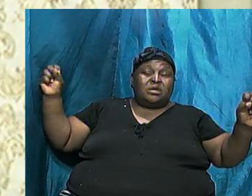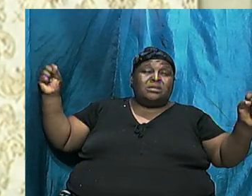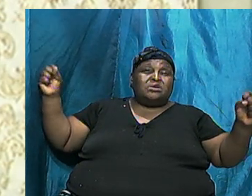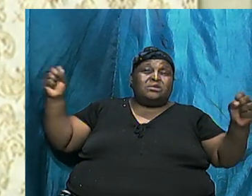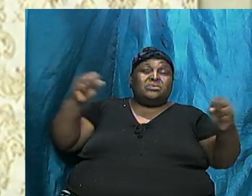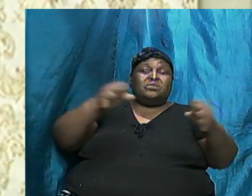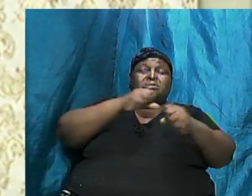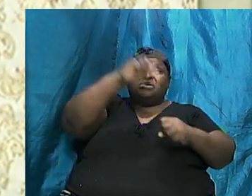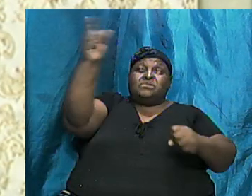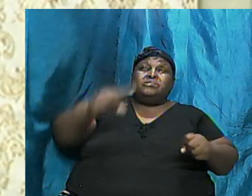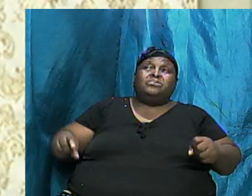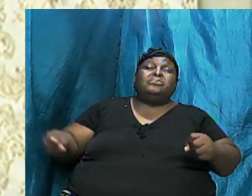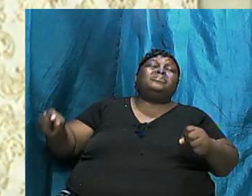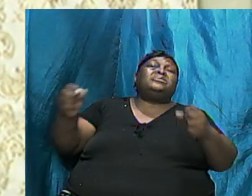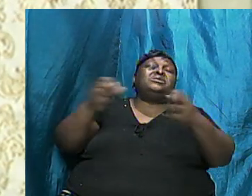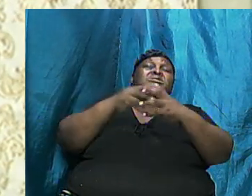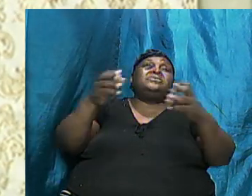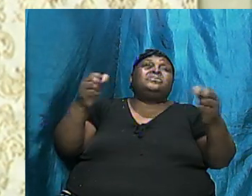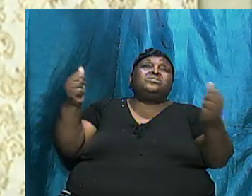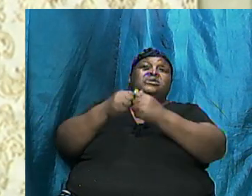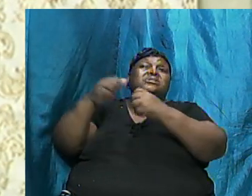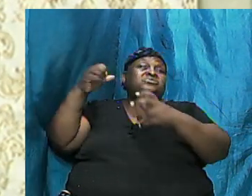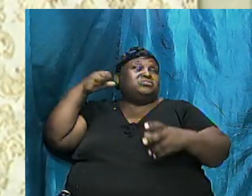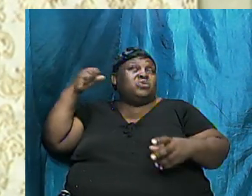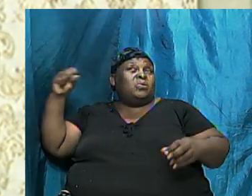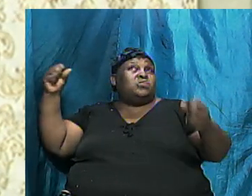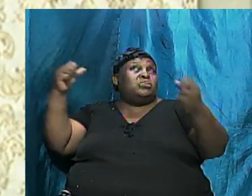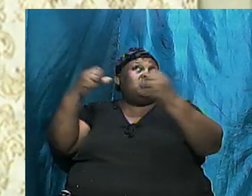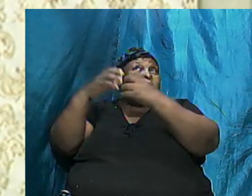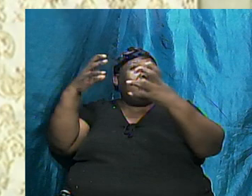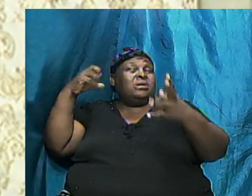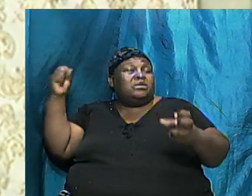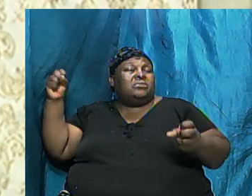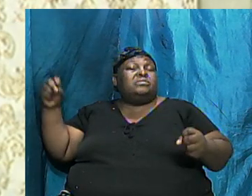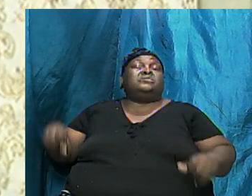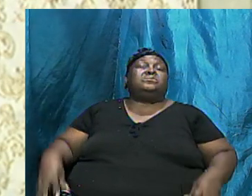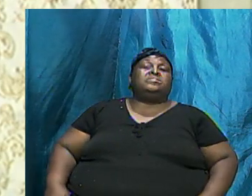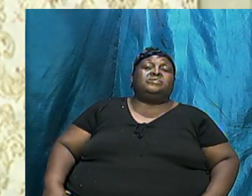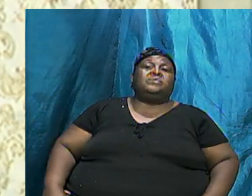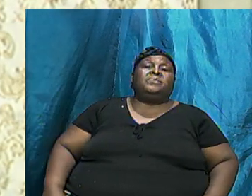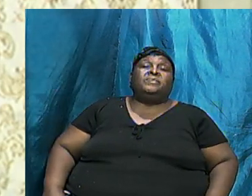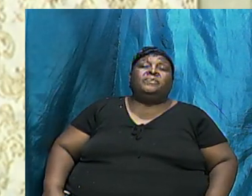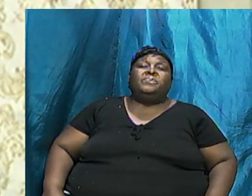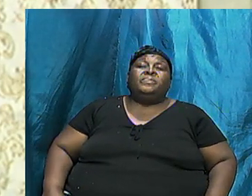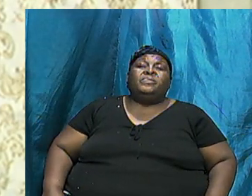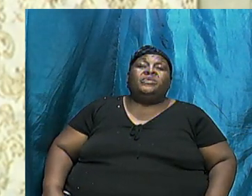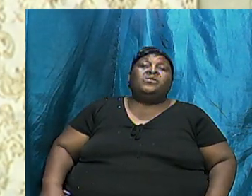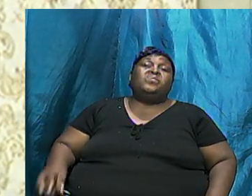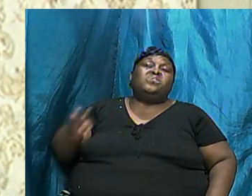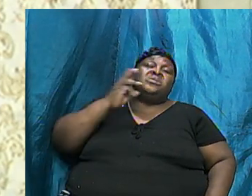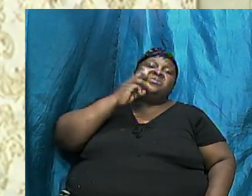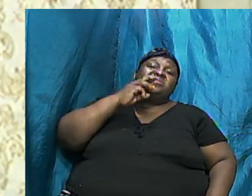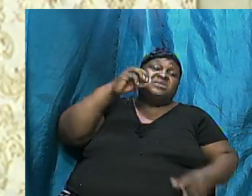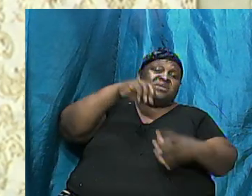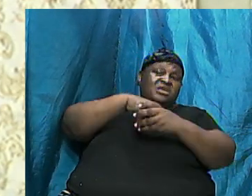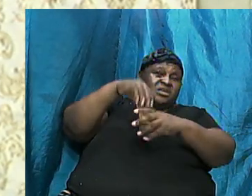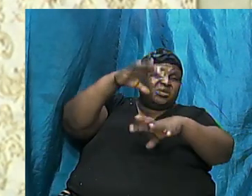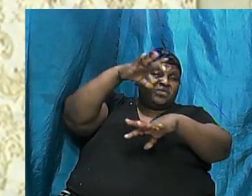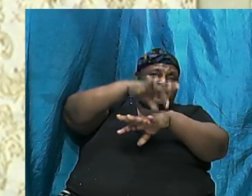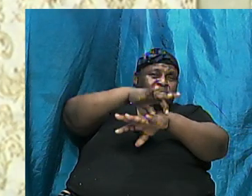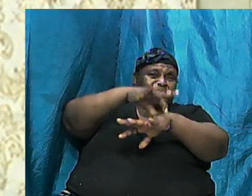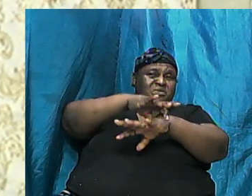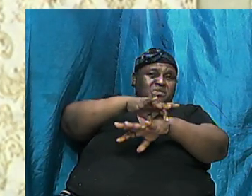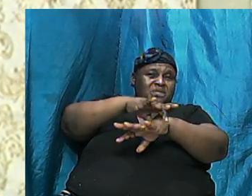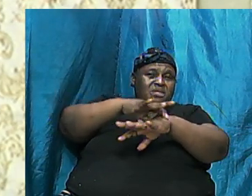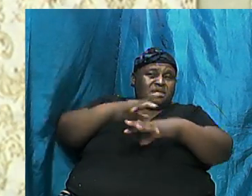Tells Us That The Fountains Of The Deep Which Are Reservoirs It Means Reservoir So That Water Is In The Earth And It Came